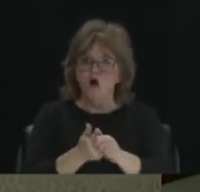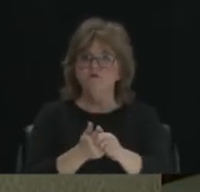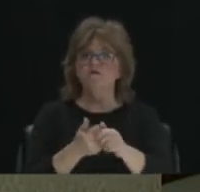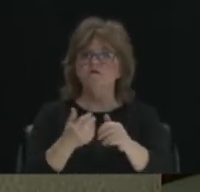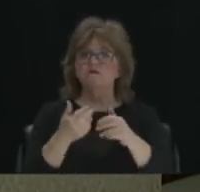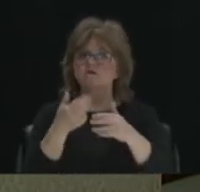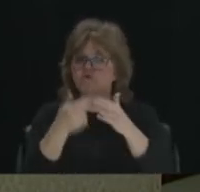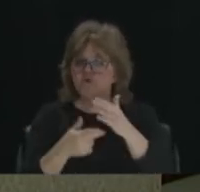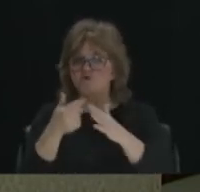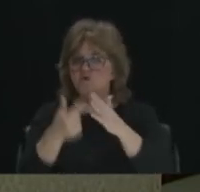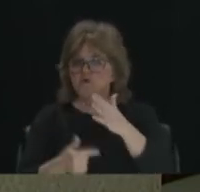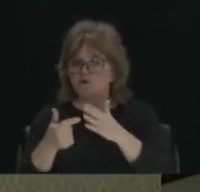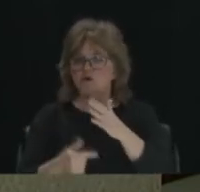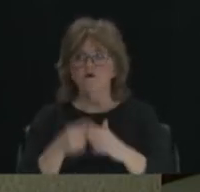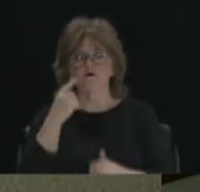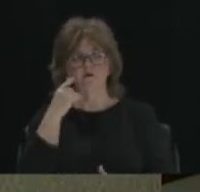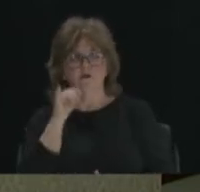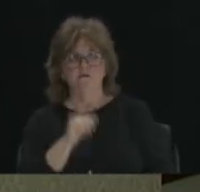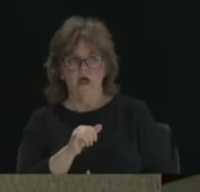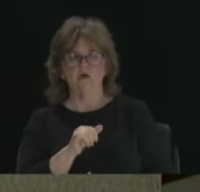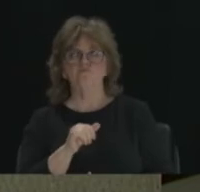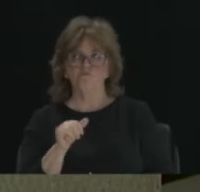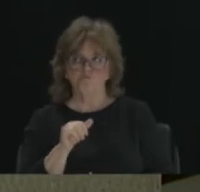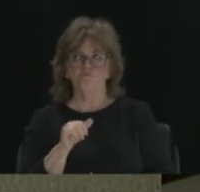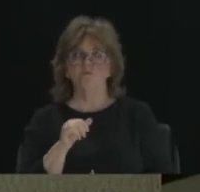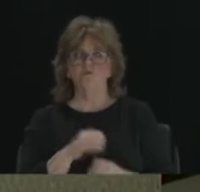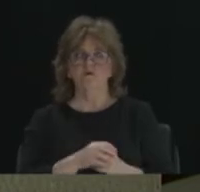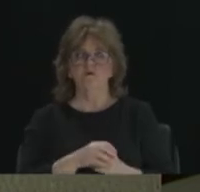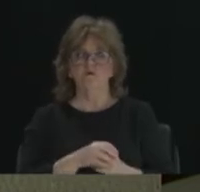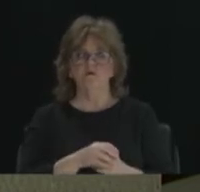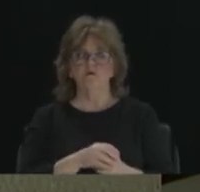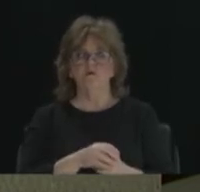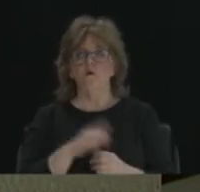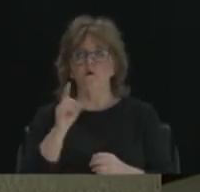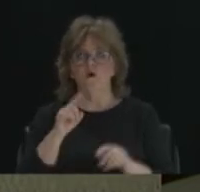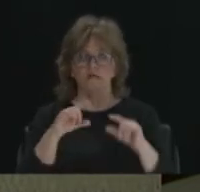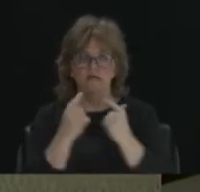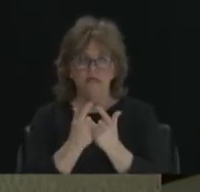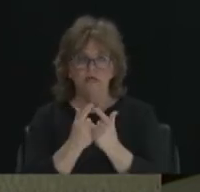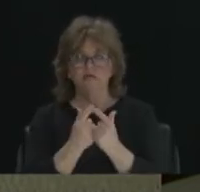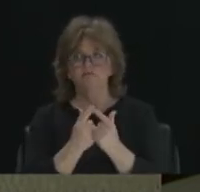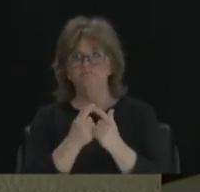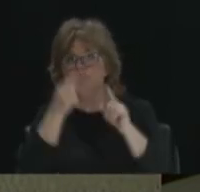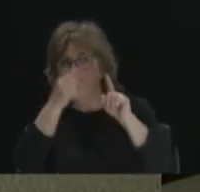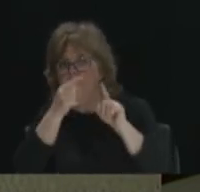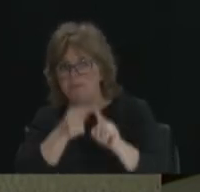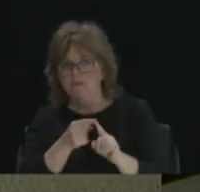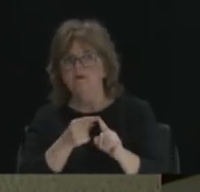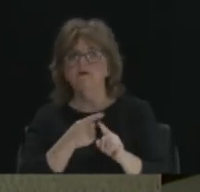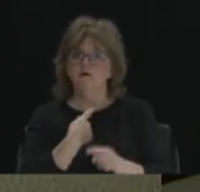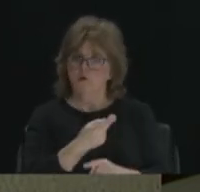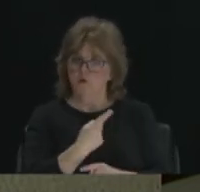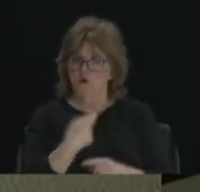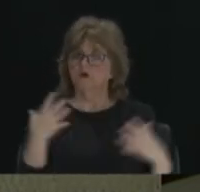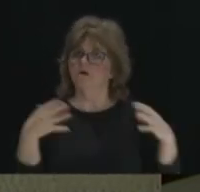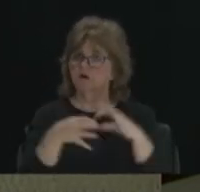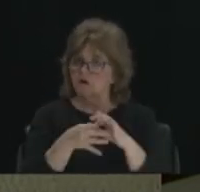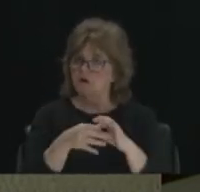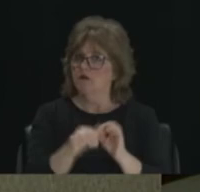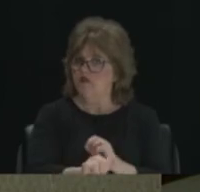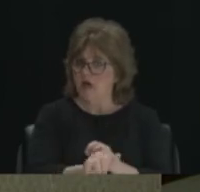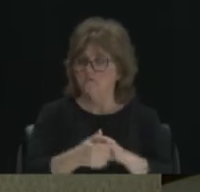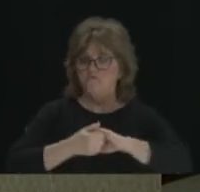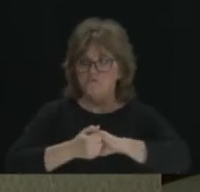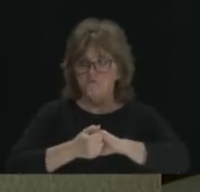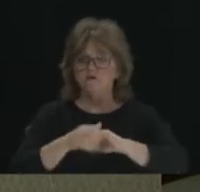when I think about that particular component of one of the league's initiatives, that's something that we can definitely work on. We